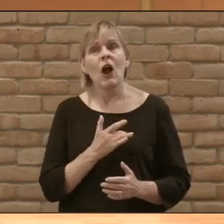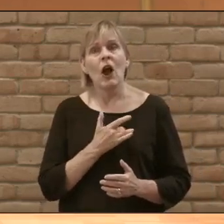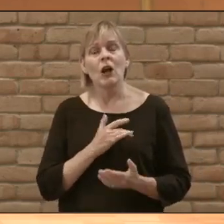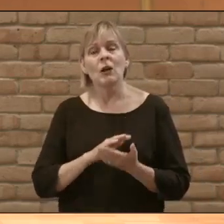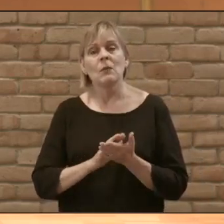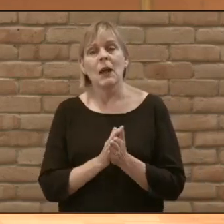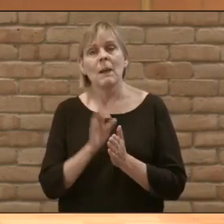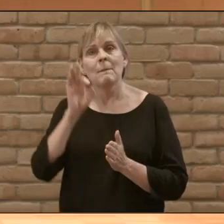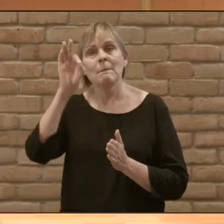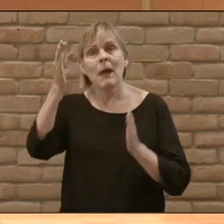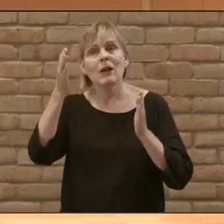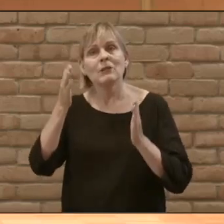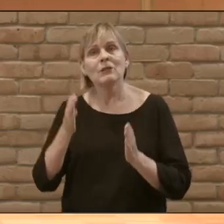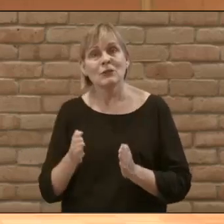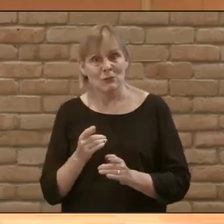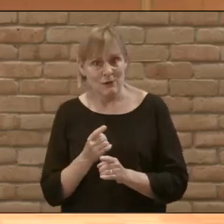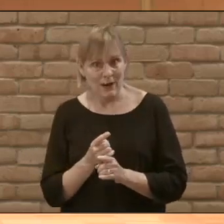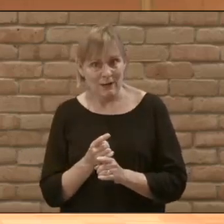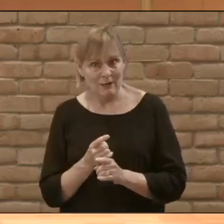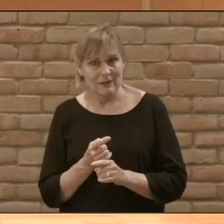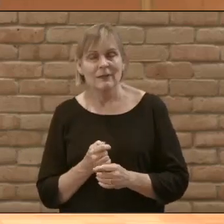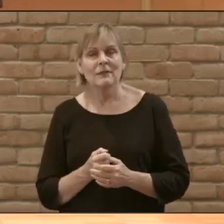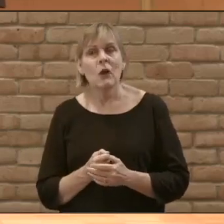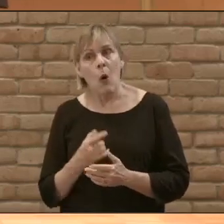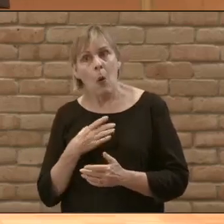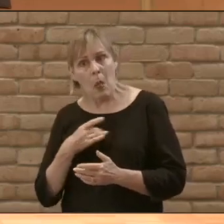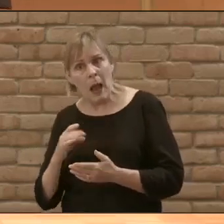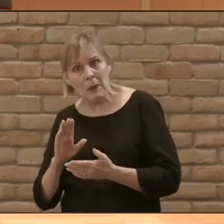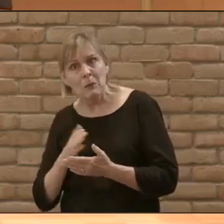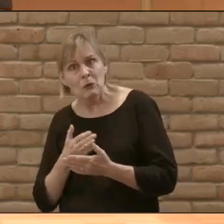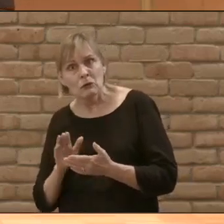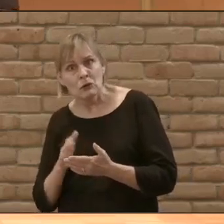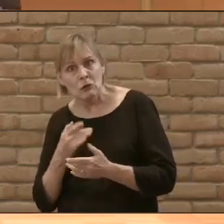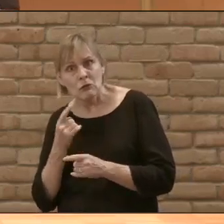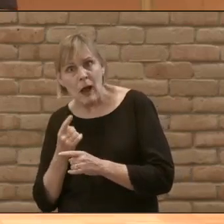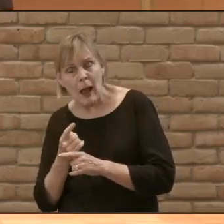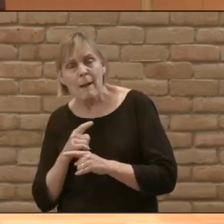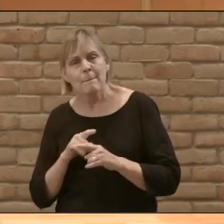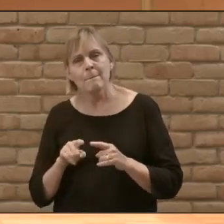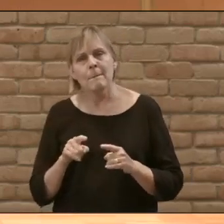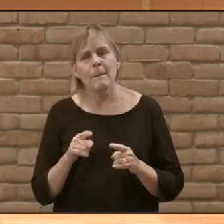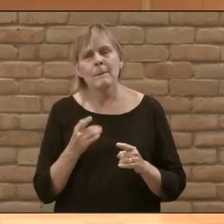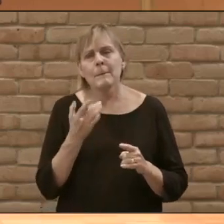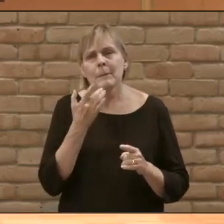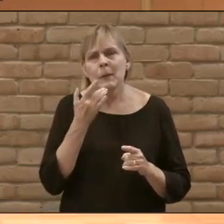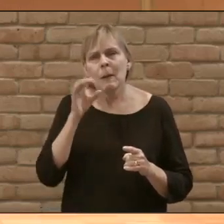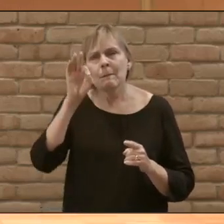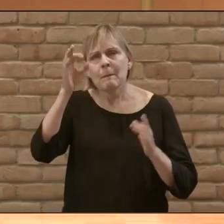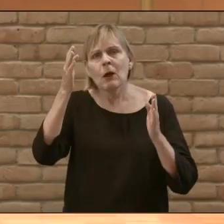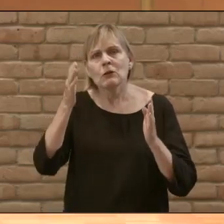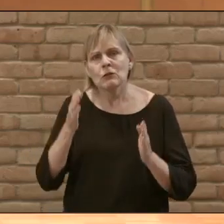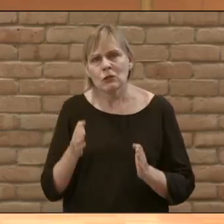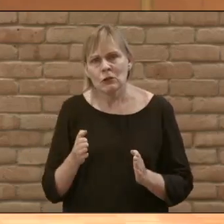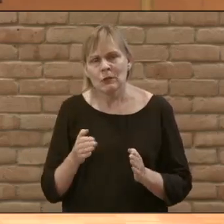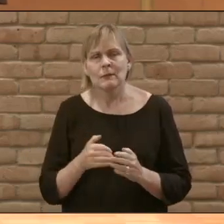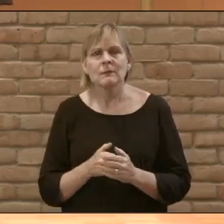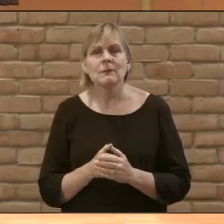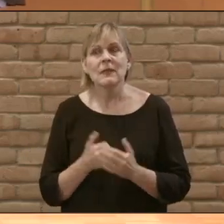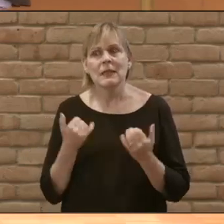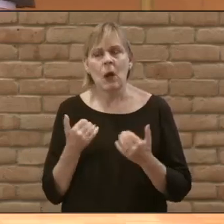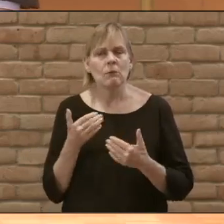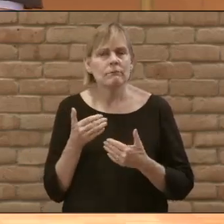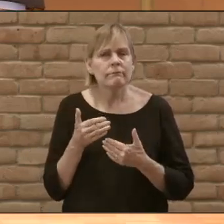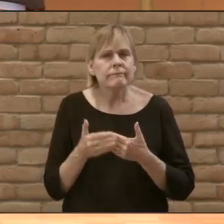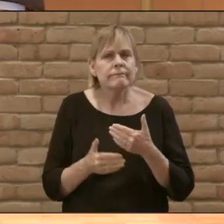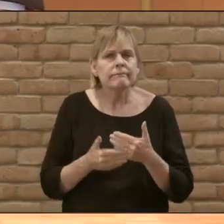be a pastor to people. It's not that you don't like music stuff, but you really want to pastor people. And so he's been in a process